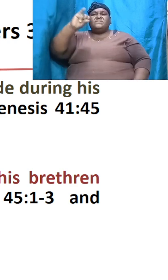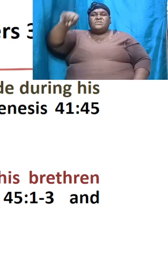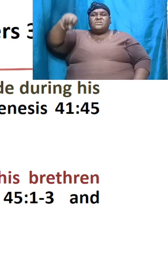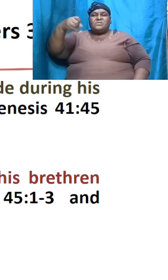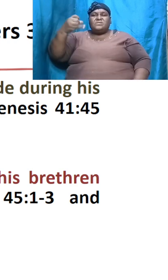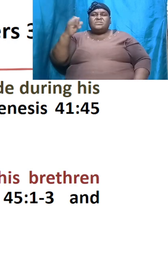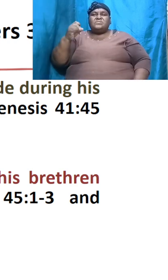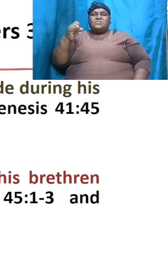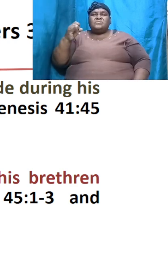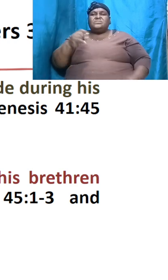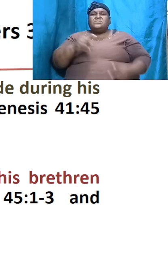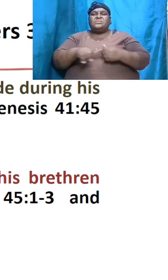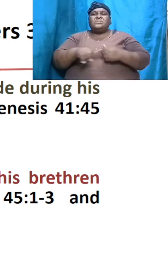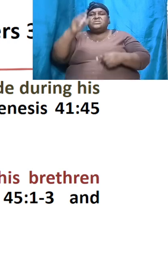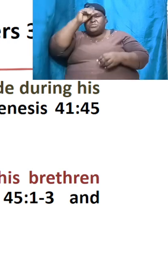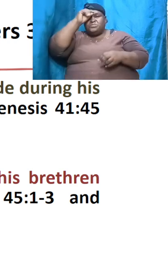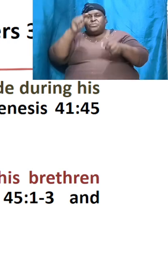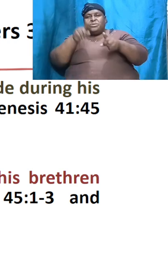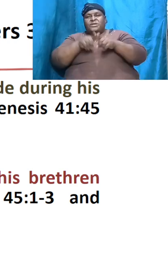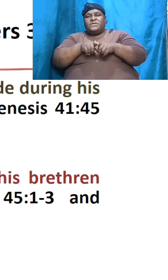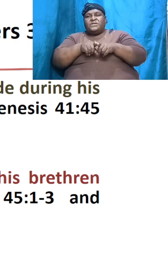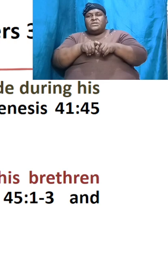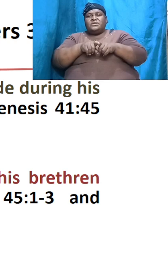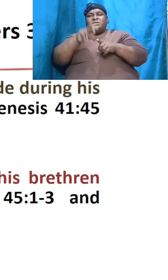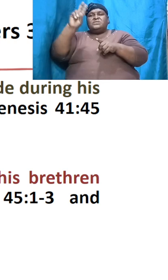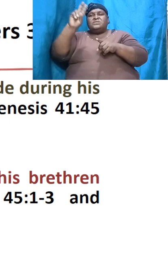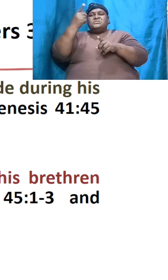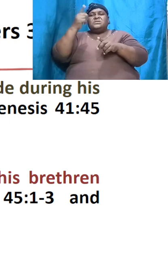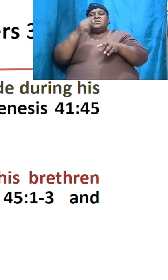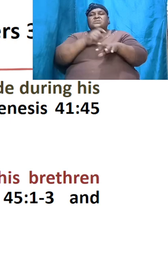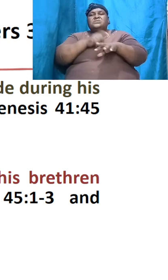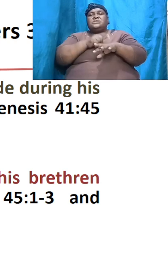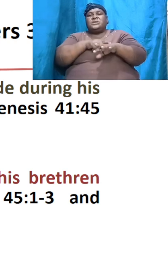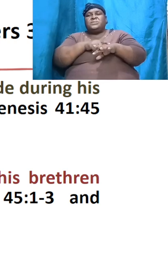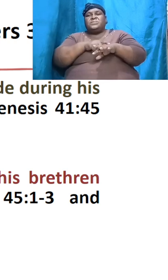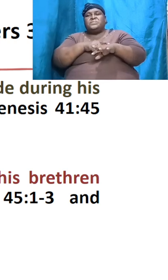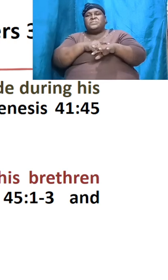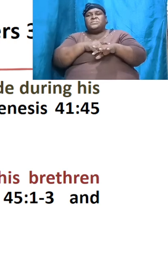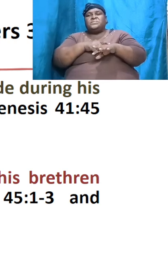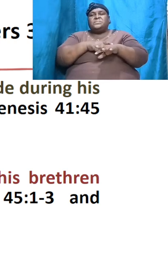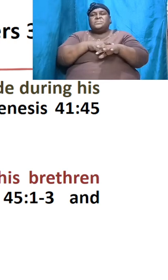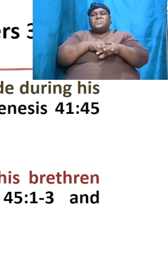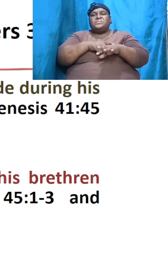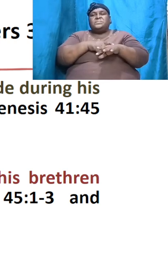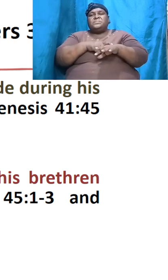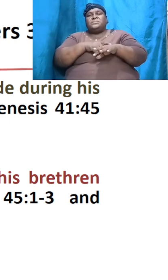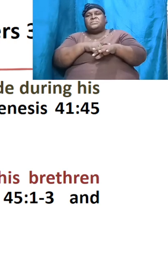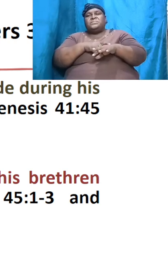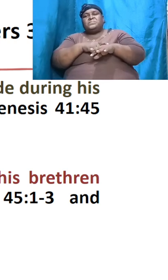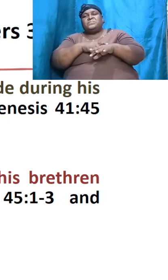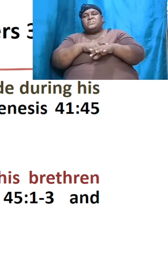his own he turned to the Gentile and took out of them a bride